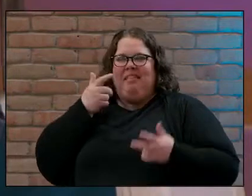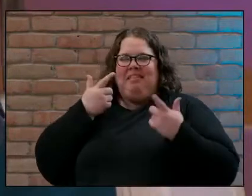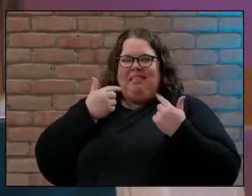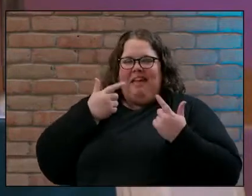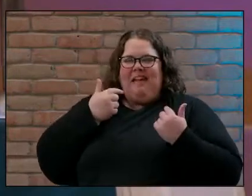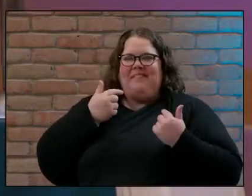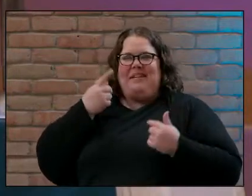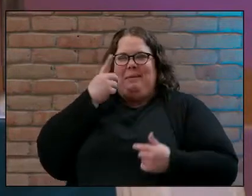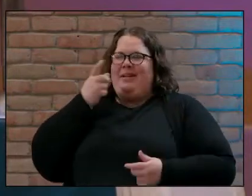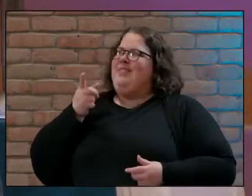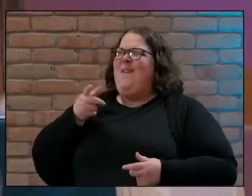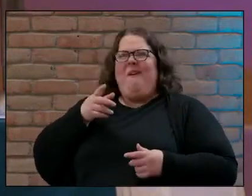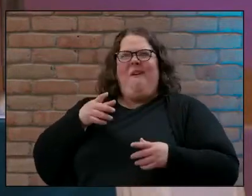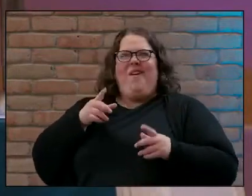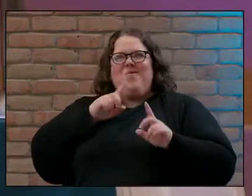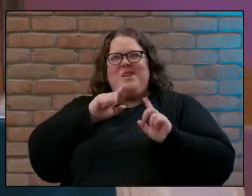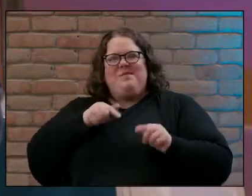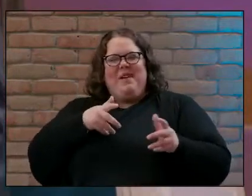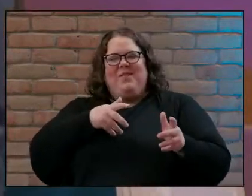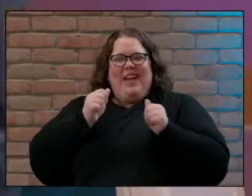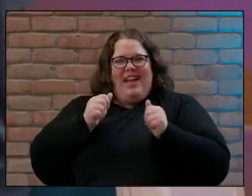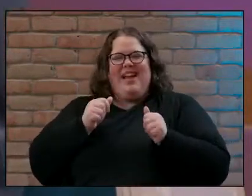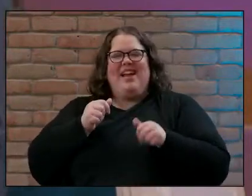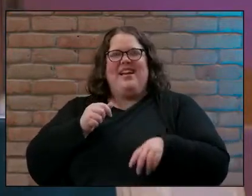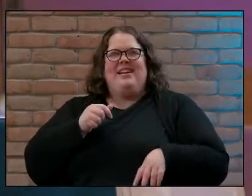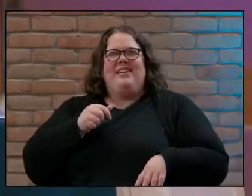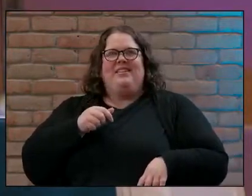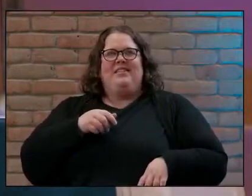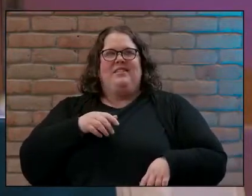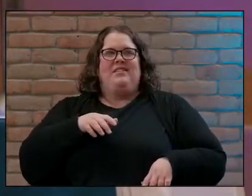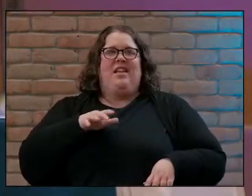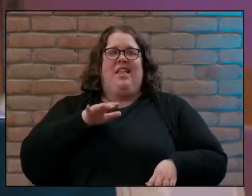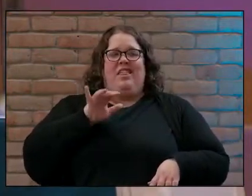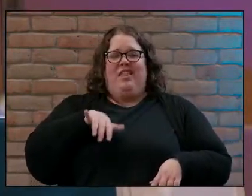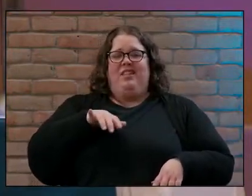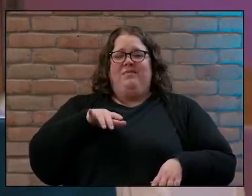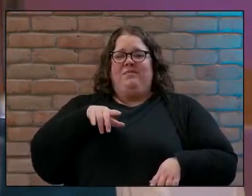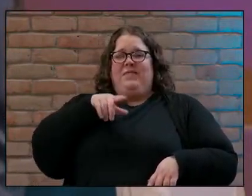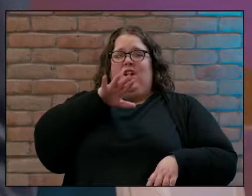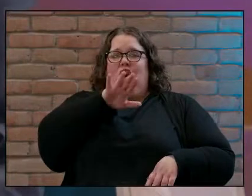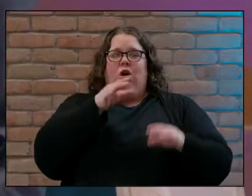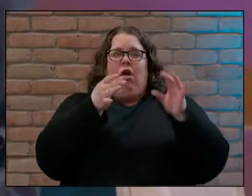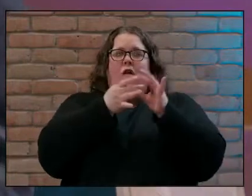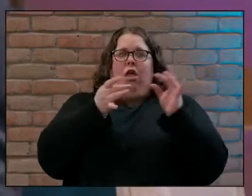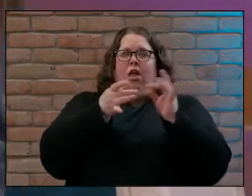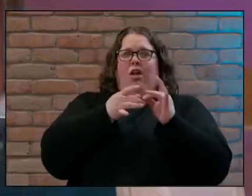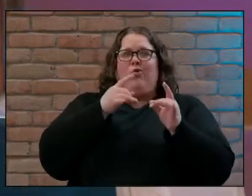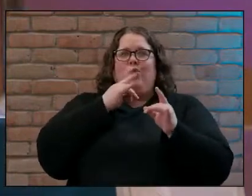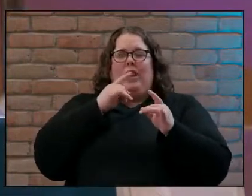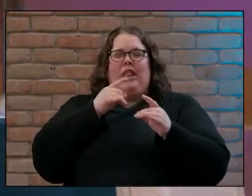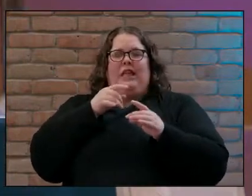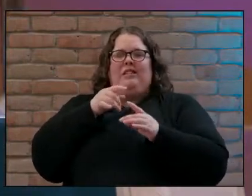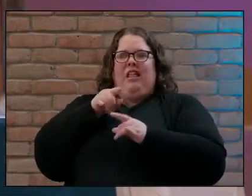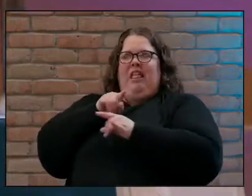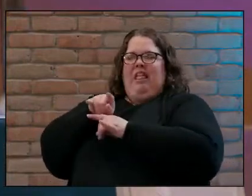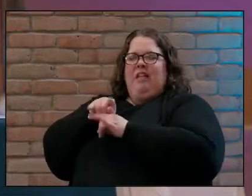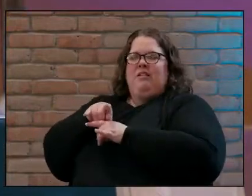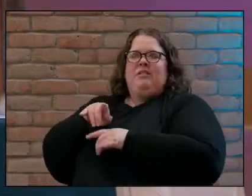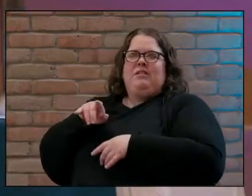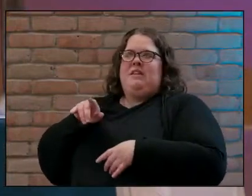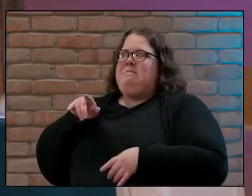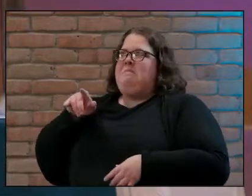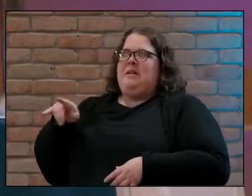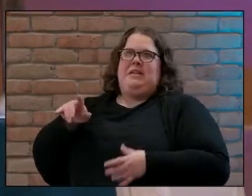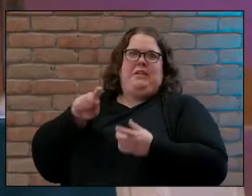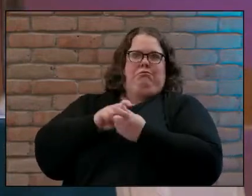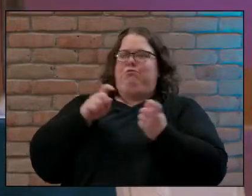and quirky and quippy his his response was he took what she meant sort of as an insult and he elevated it to something way beyond chemistry but to